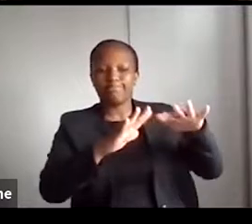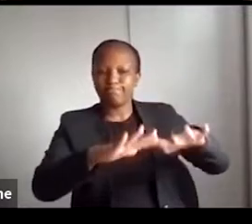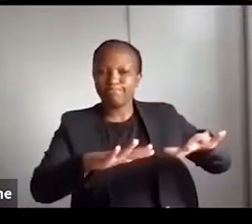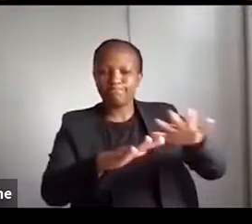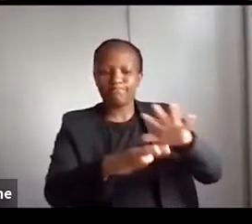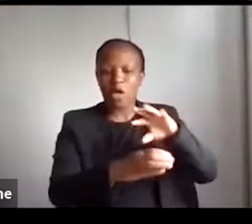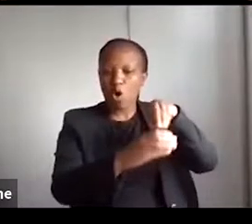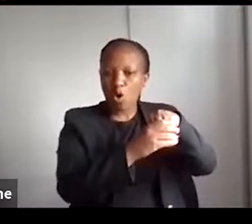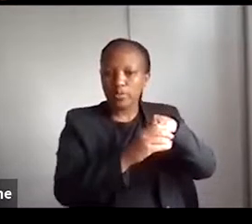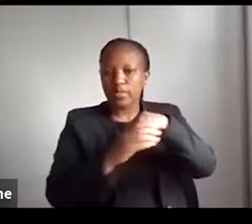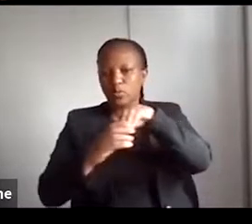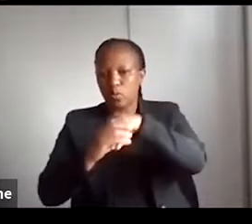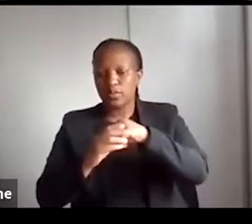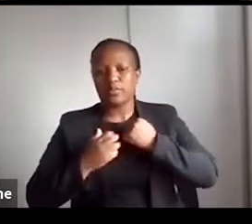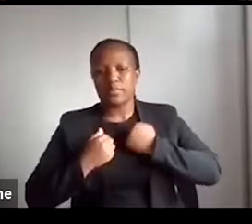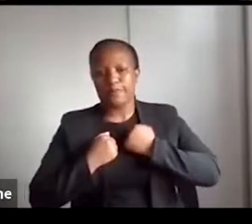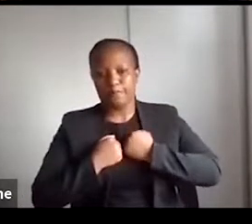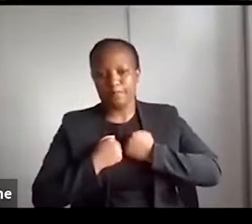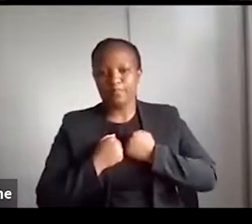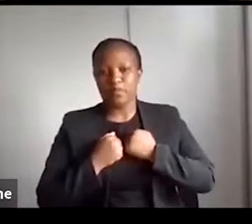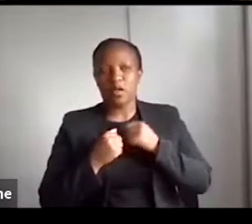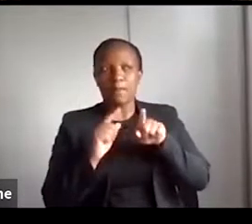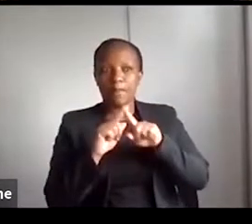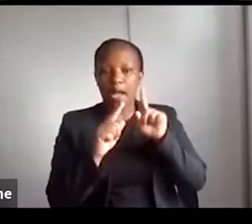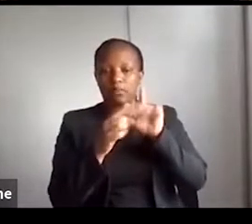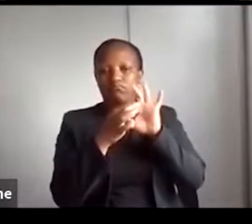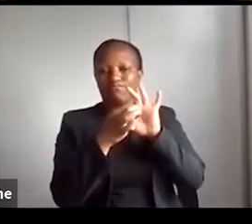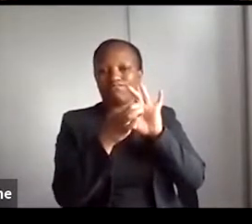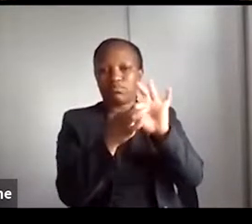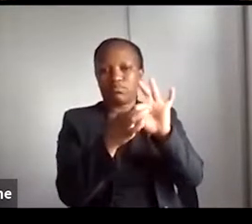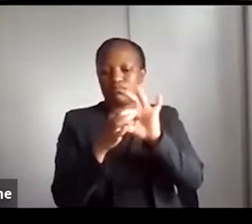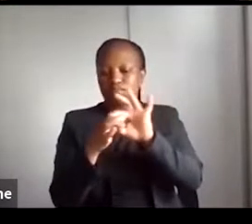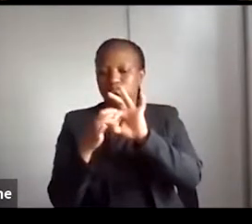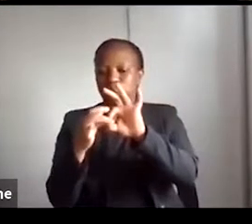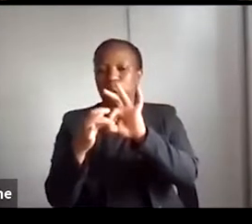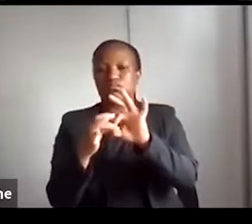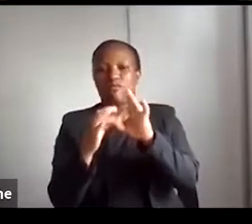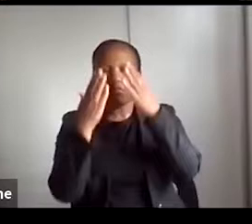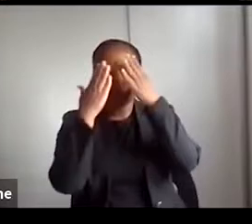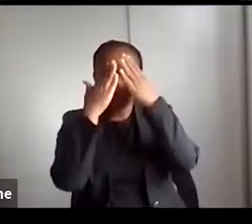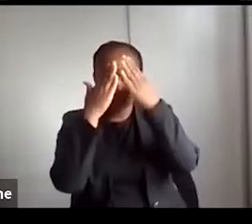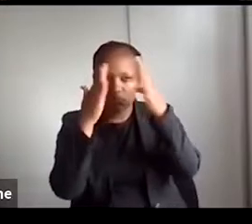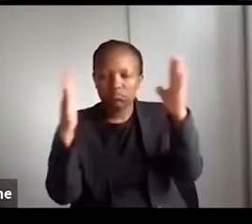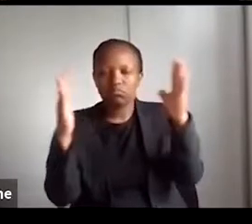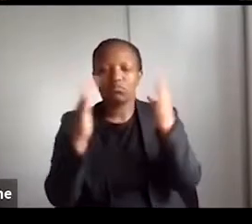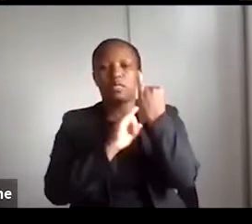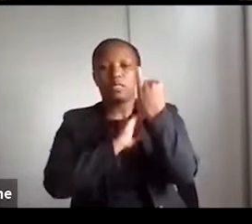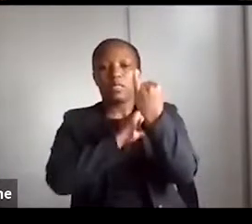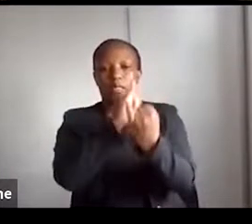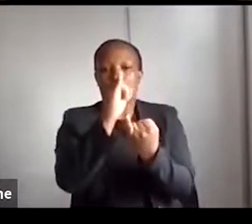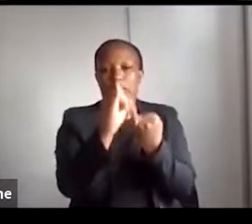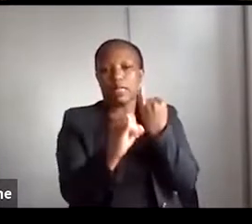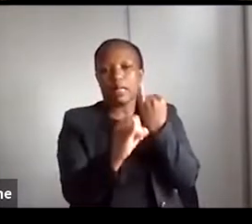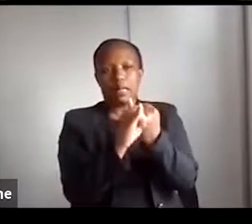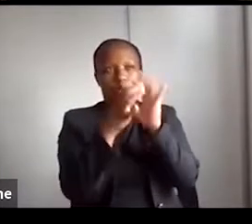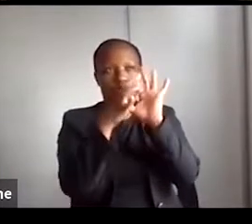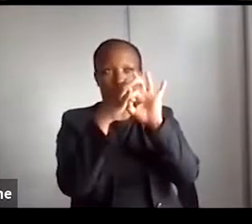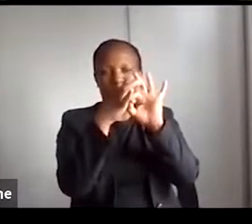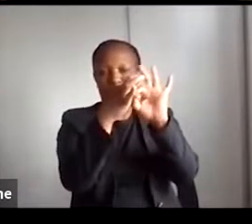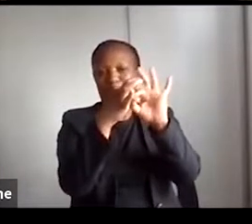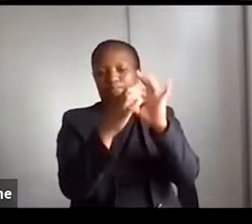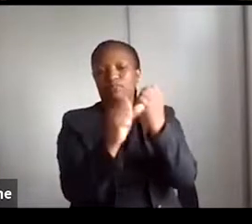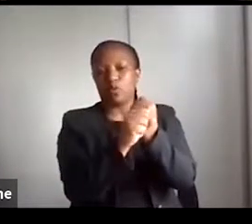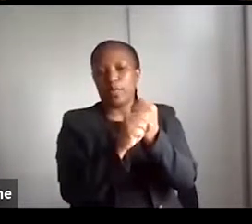that have relevance to the wider global context in which we operate. And I'm